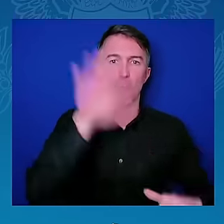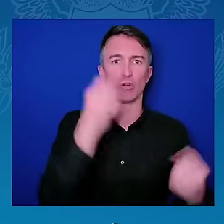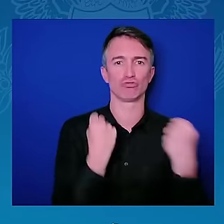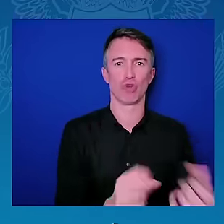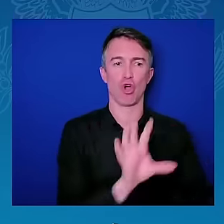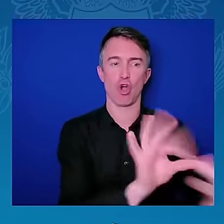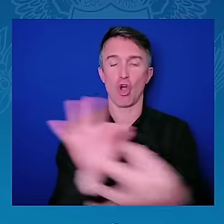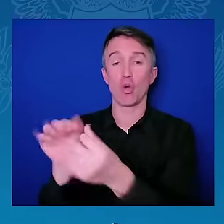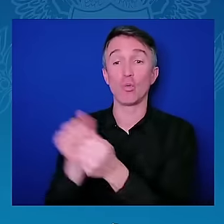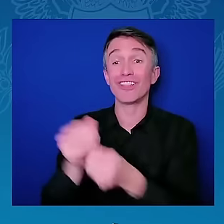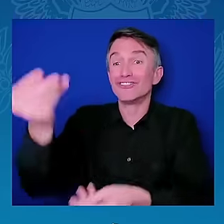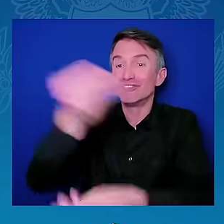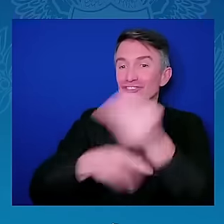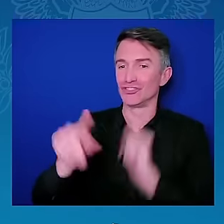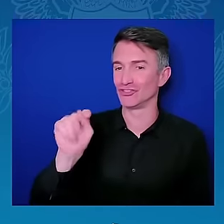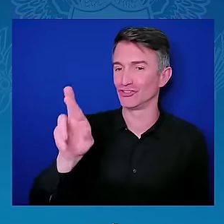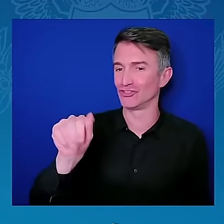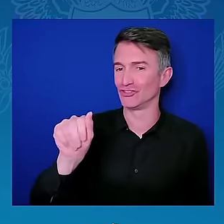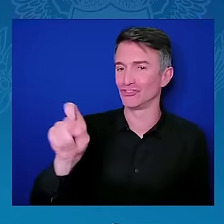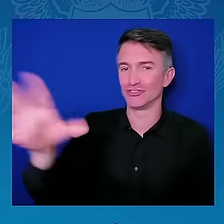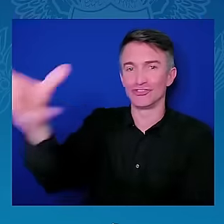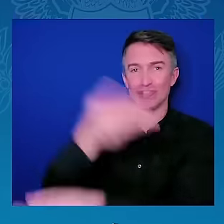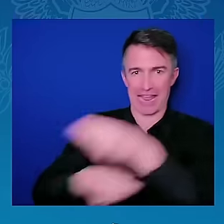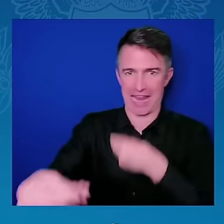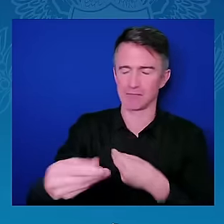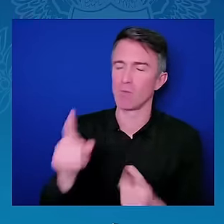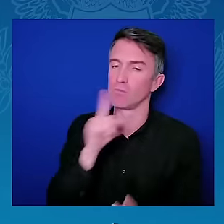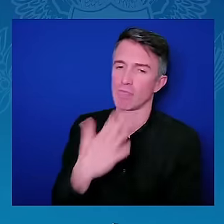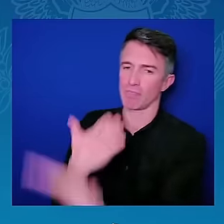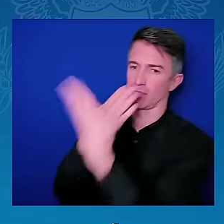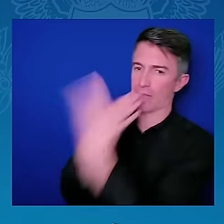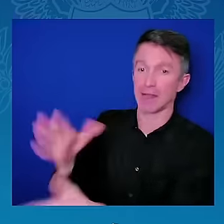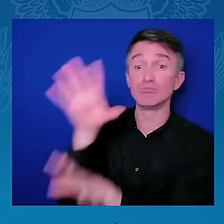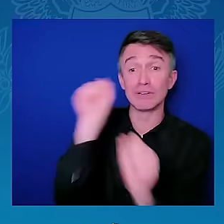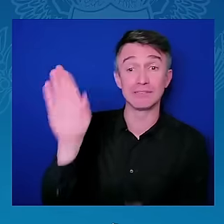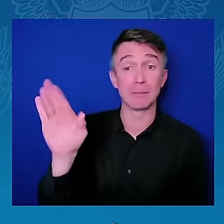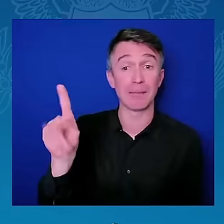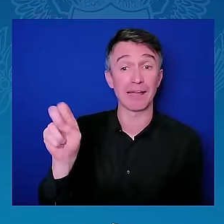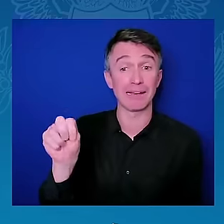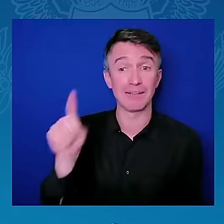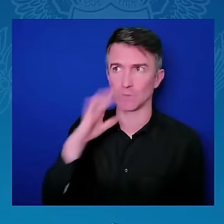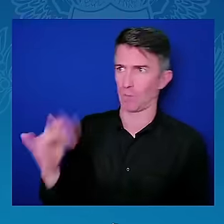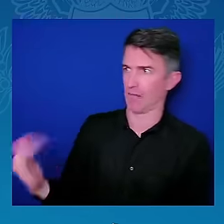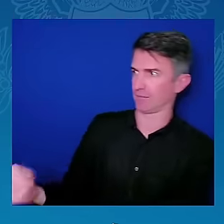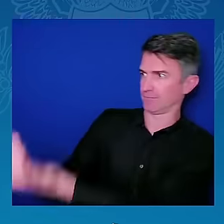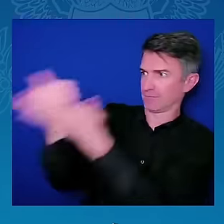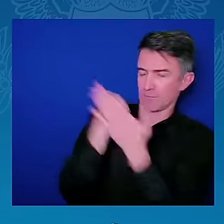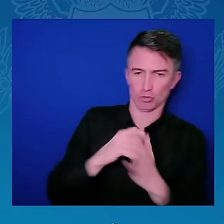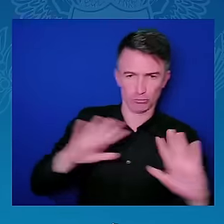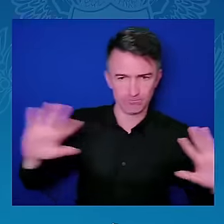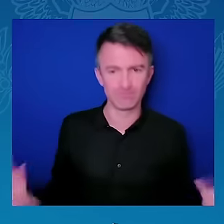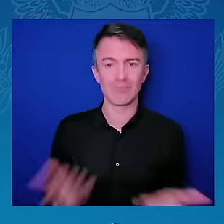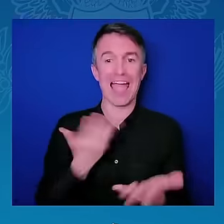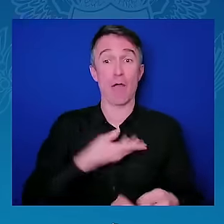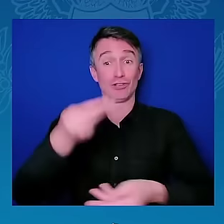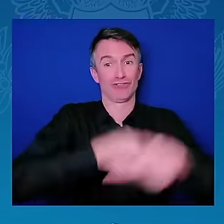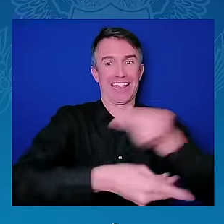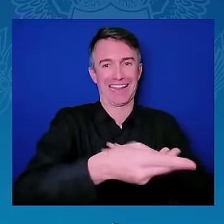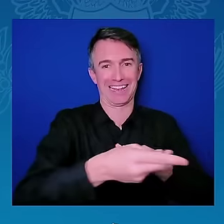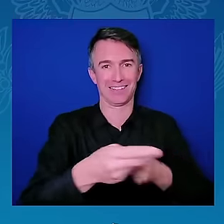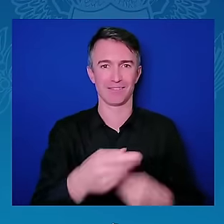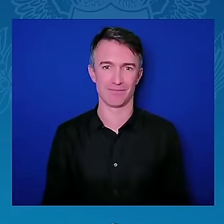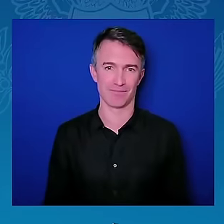believe you me, I think we are having the right conversation. I think we are having the right conversation. And